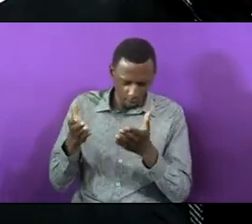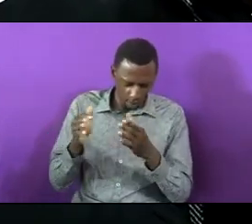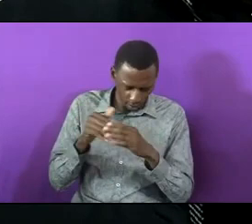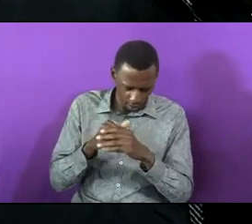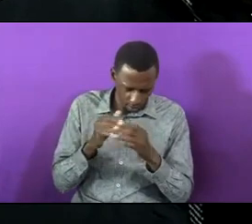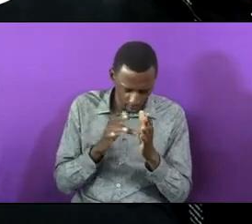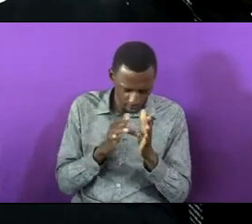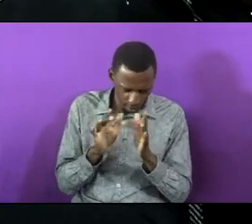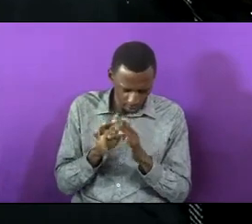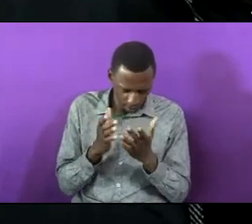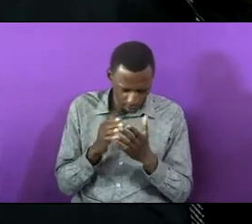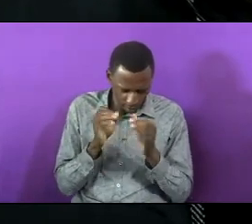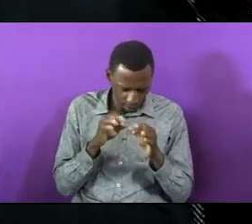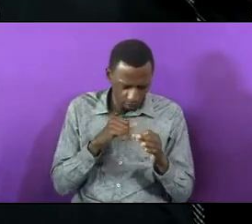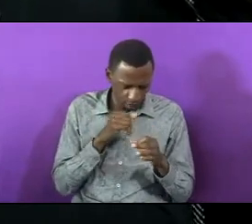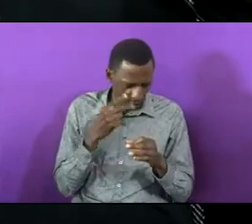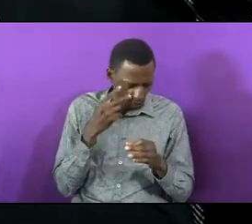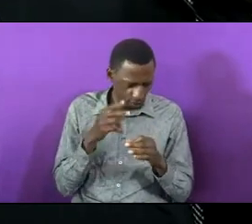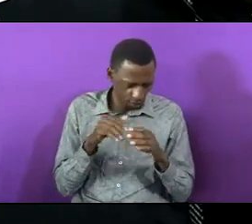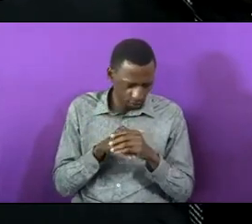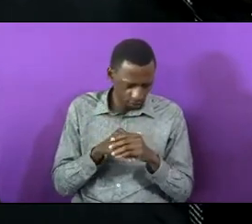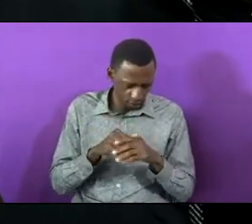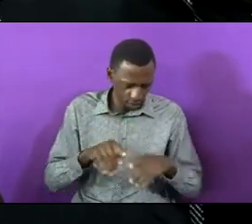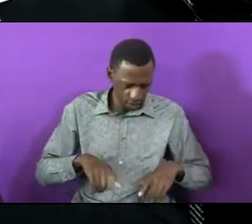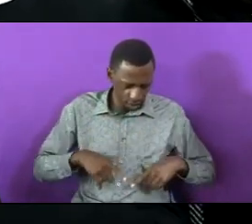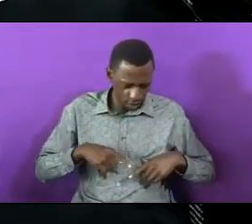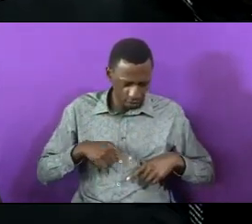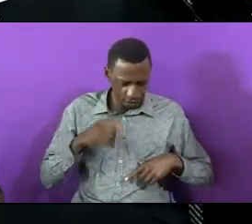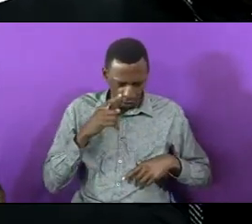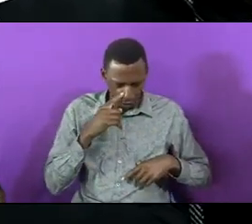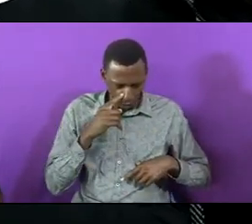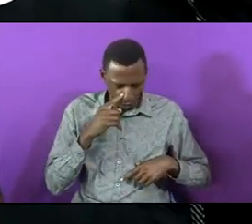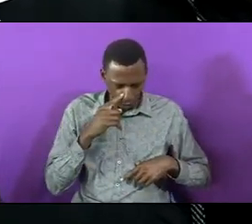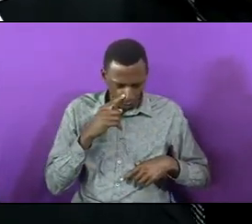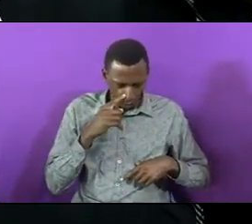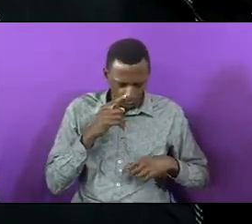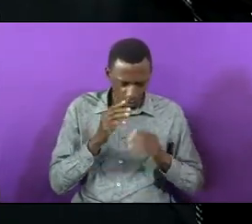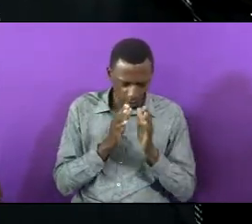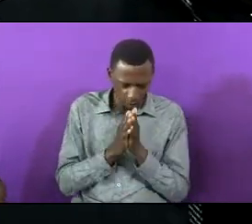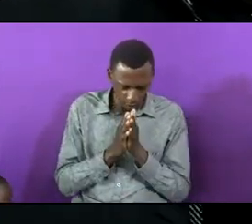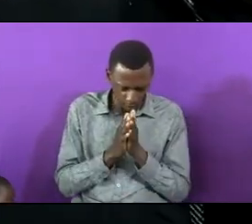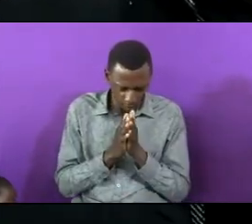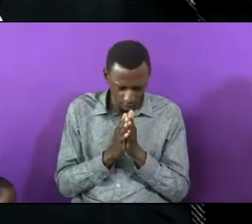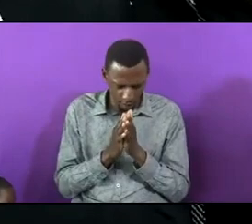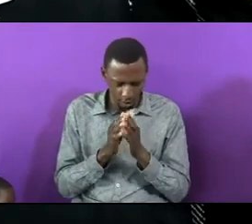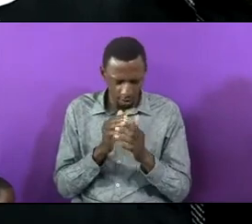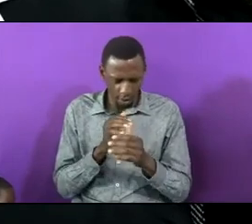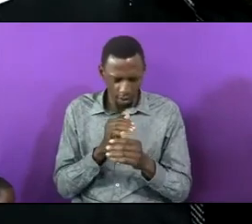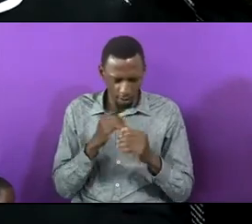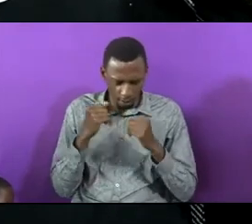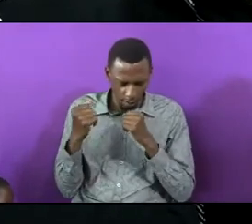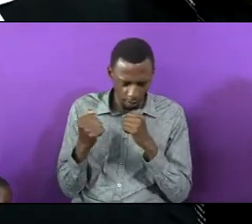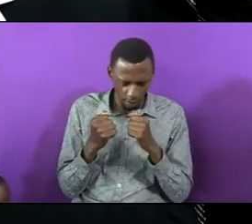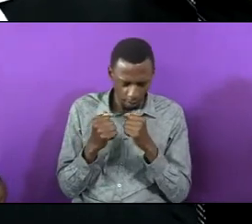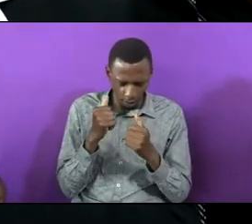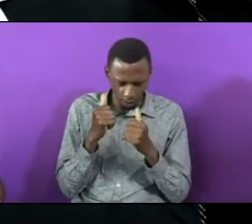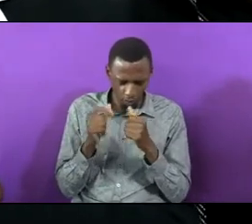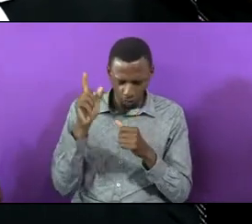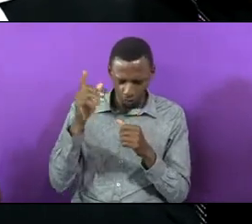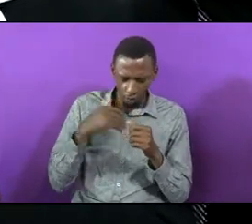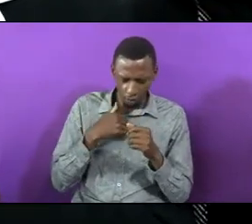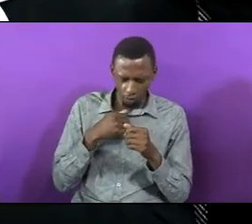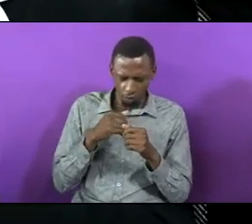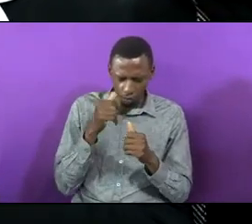and in our homes we pray that with the powers that are vested in thee power that no one else